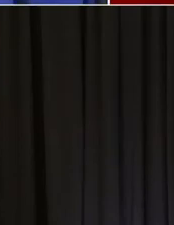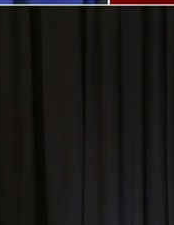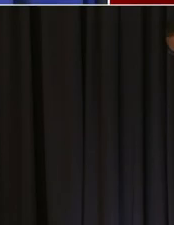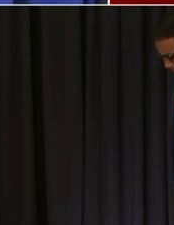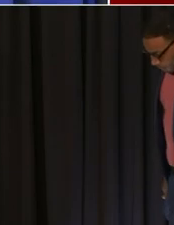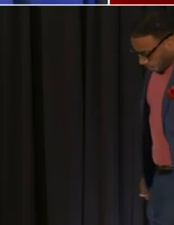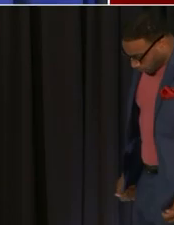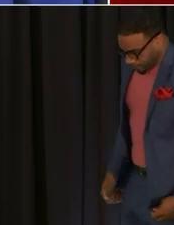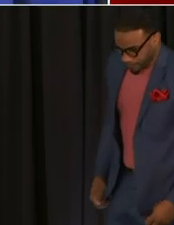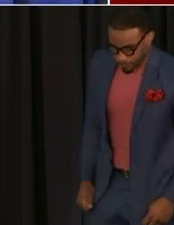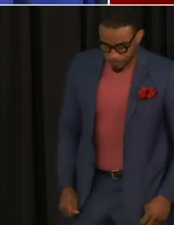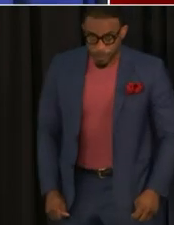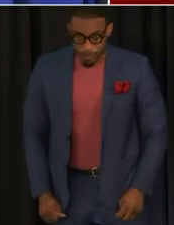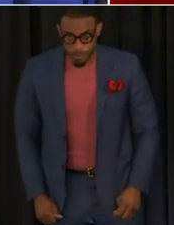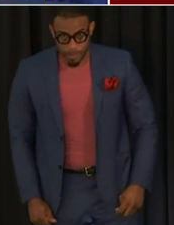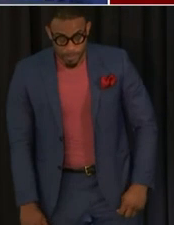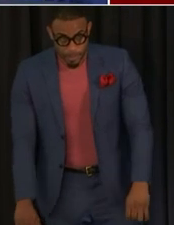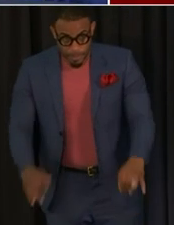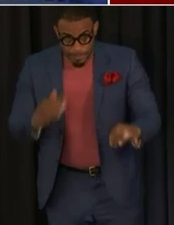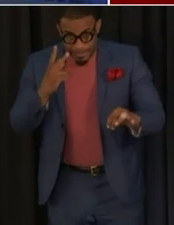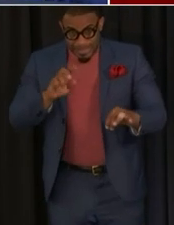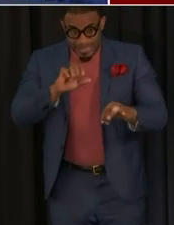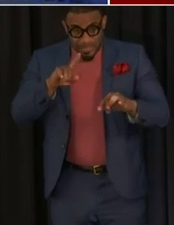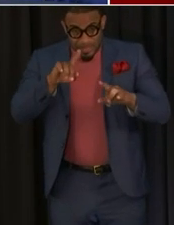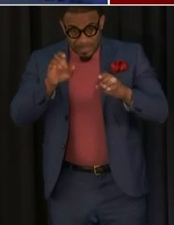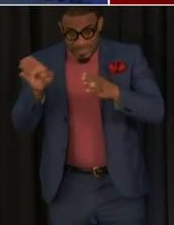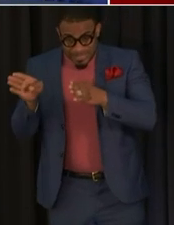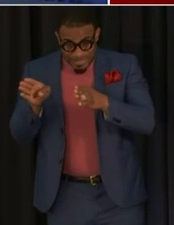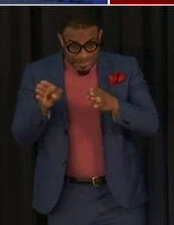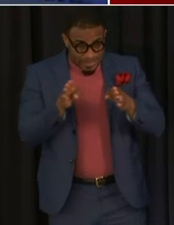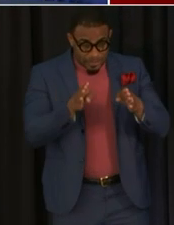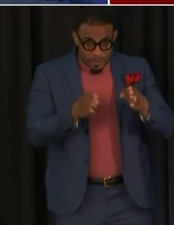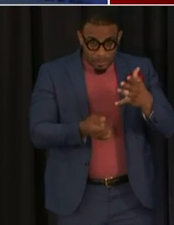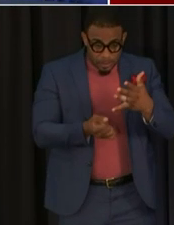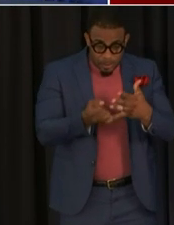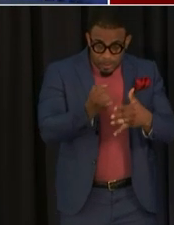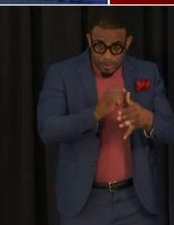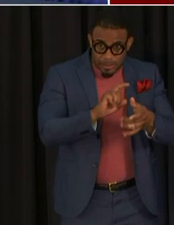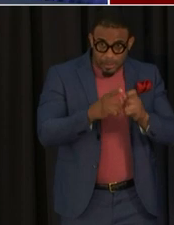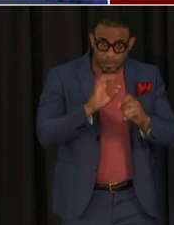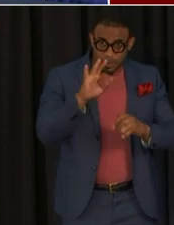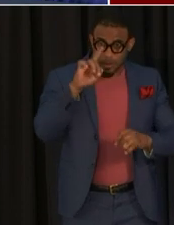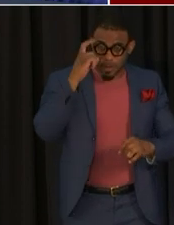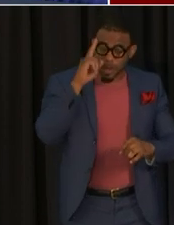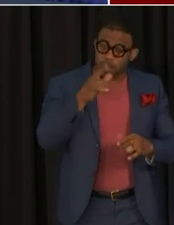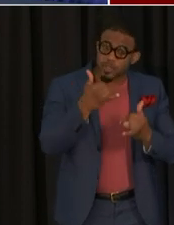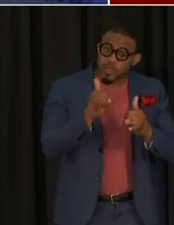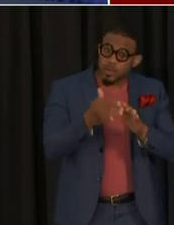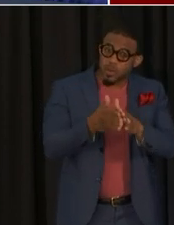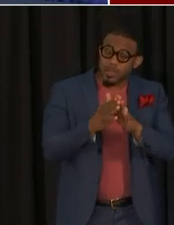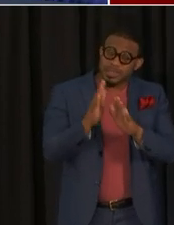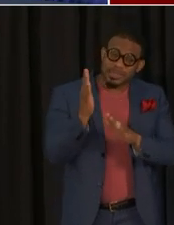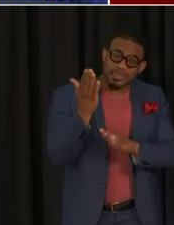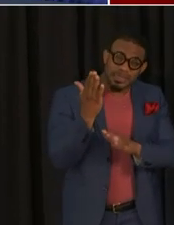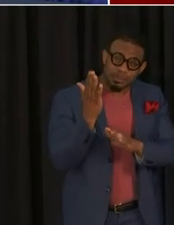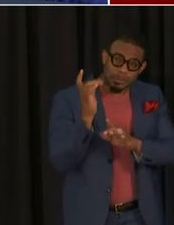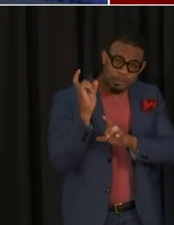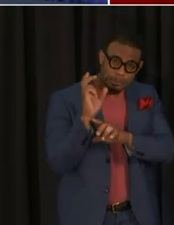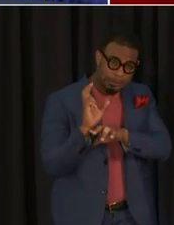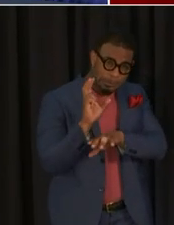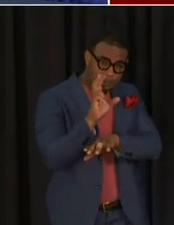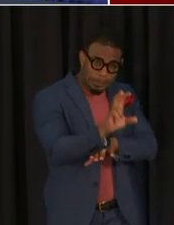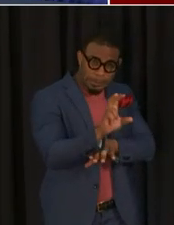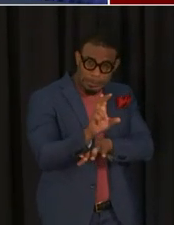have reduced their shipment for vaccine supply to the federal government i wonder are you still requesting a similar